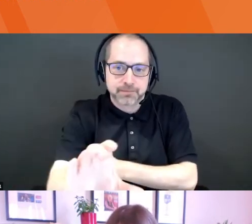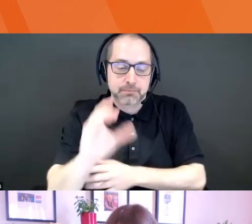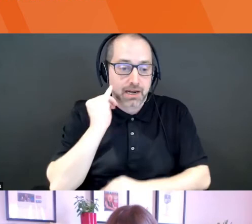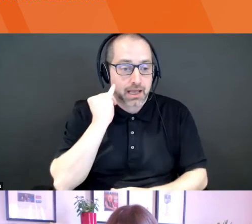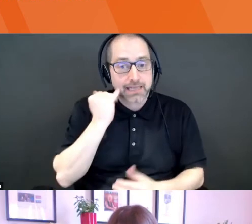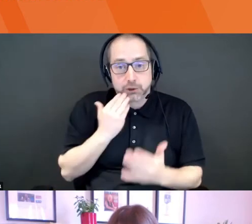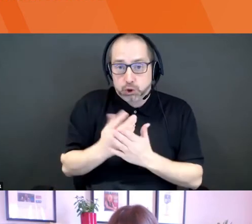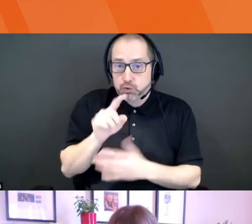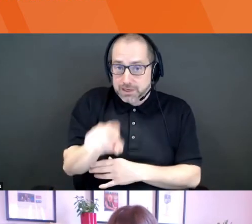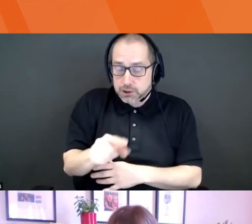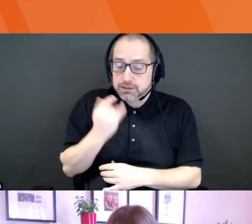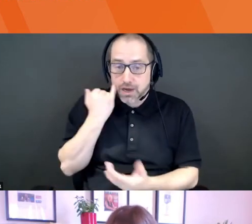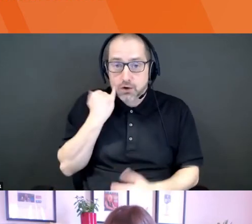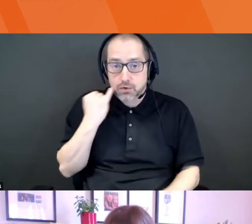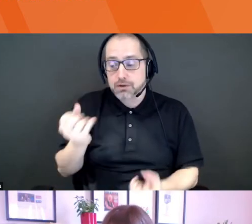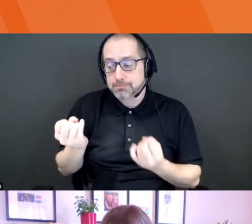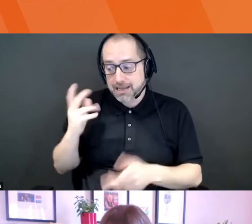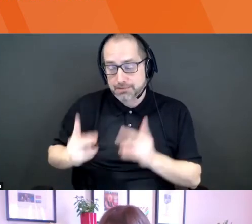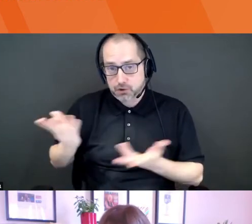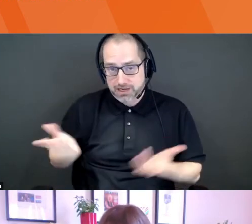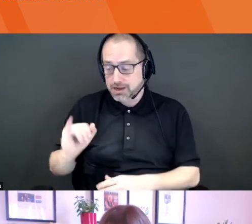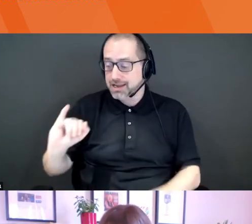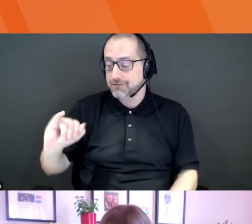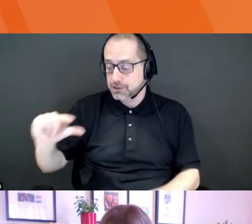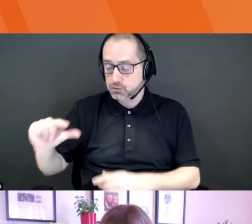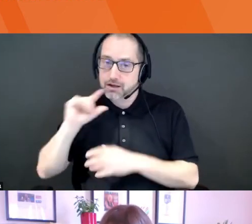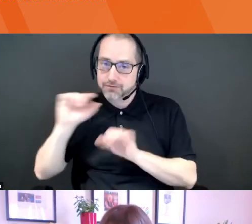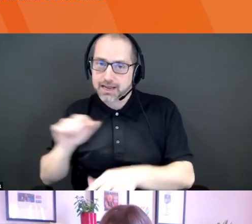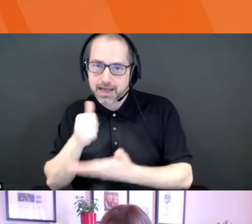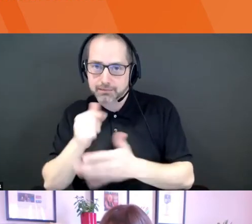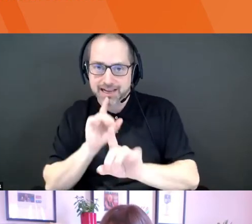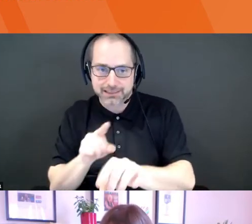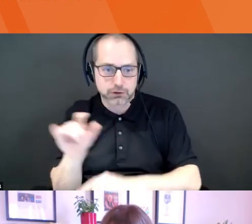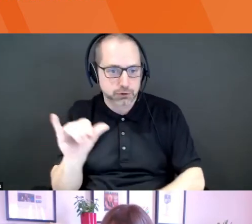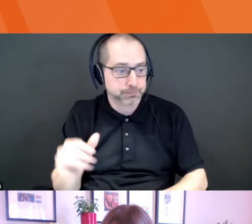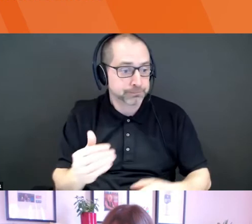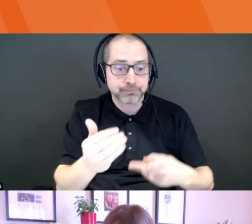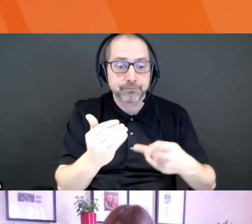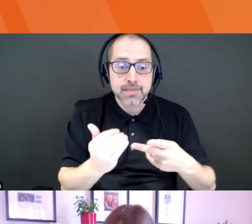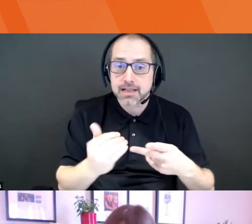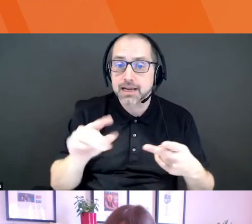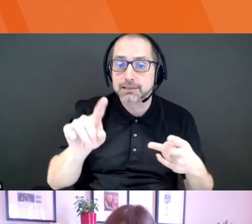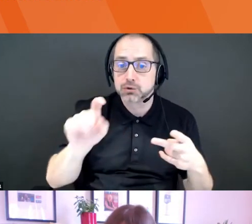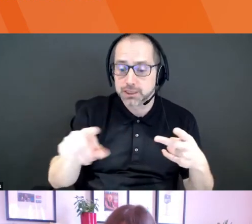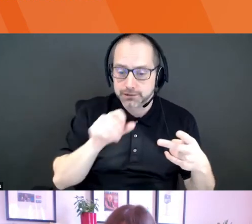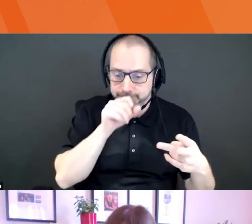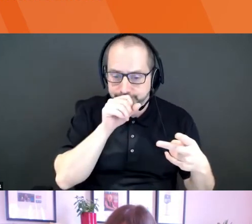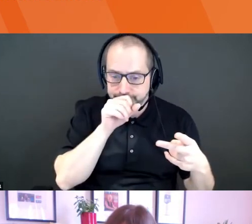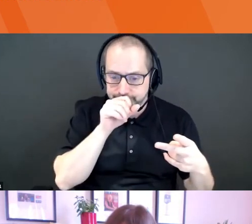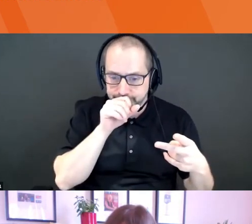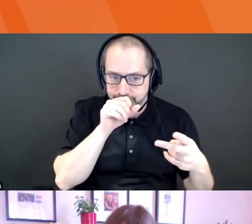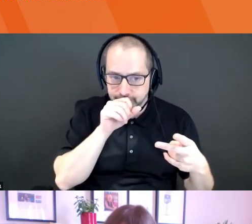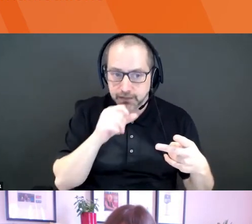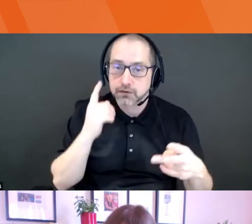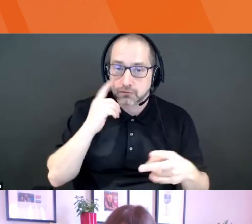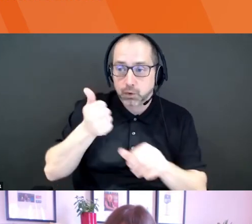as well. Yeah. Thanks, Melissa. Um, the next question, do we have to prepare a custom pitch per